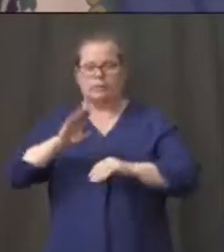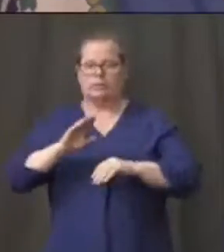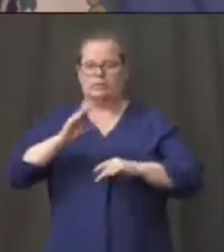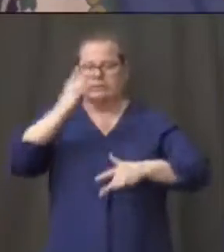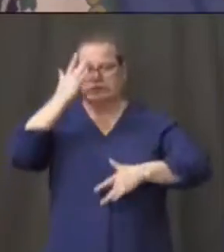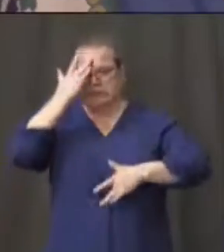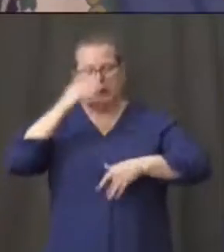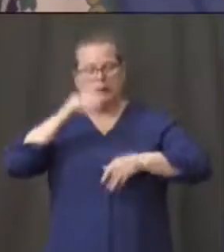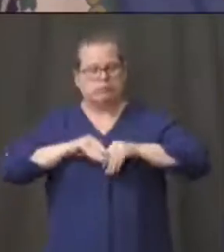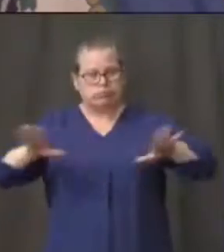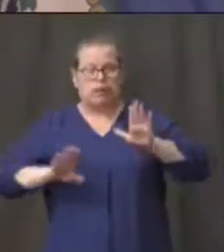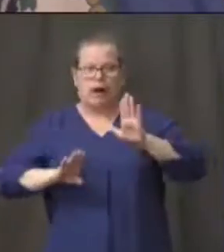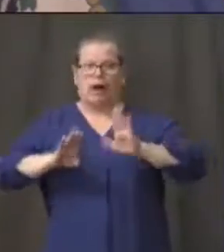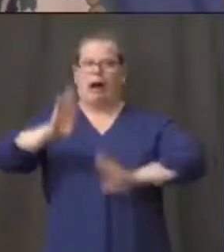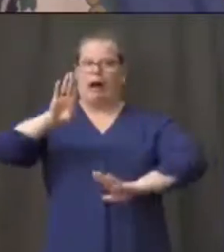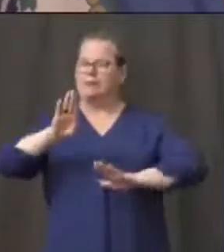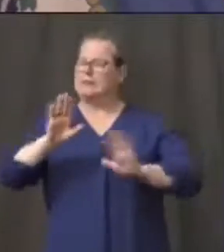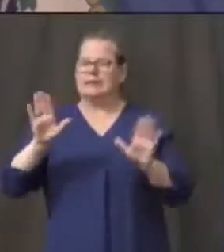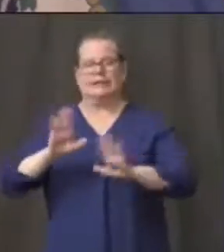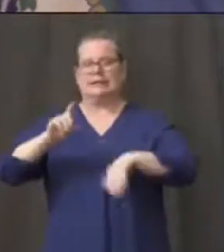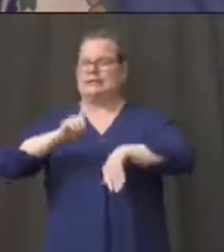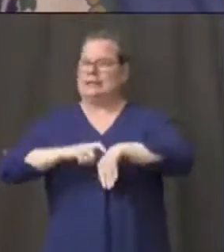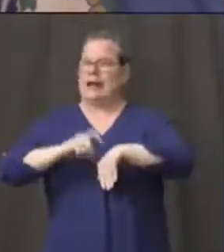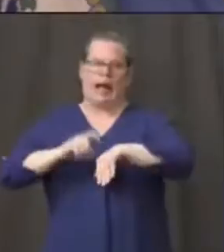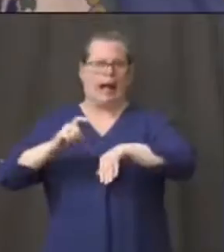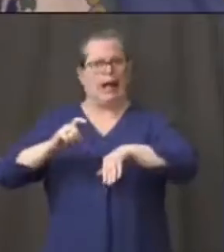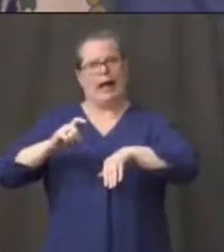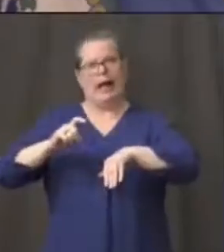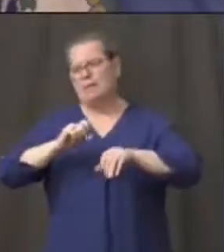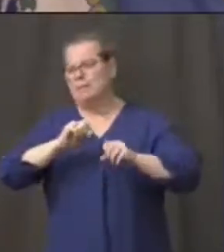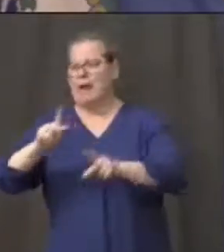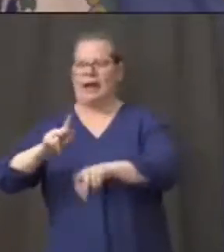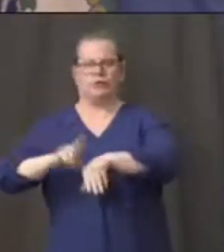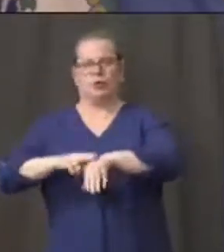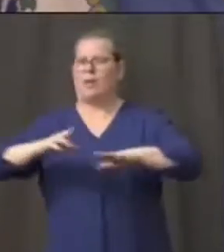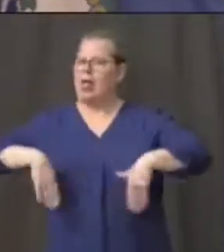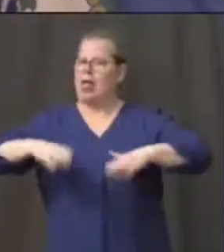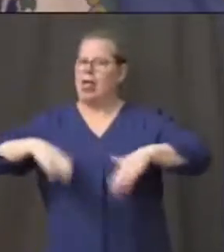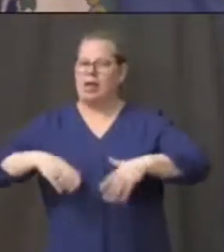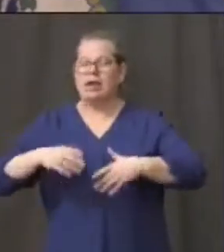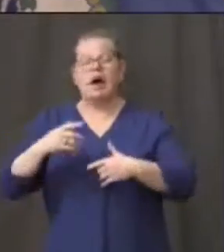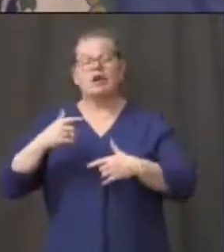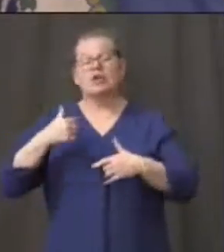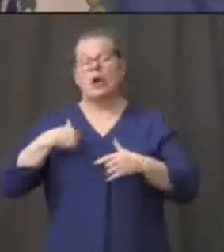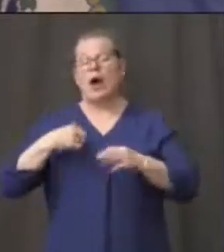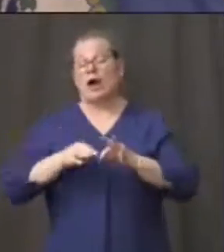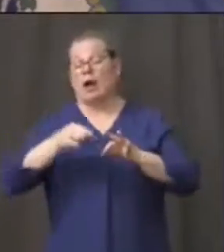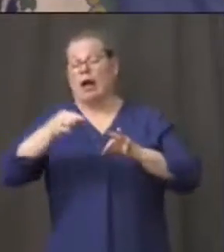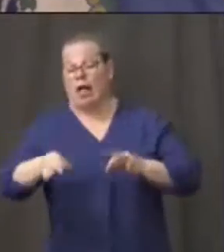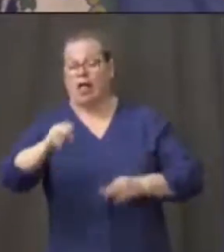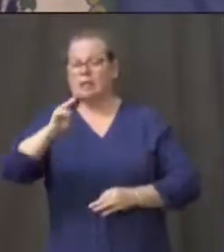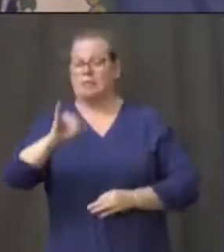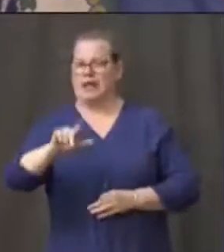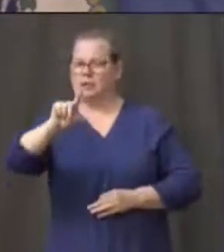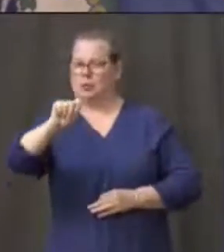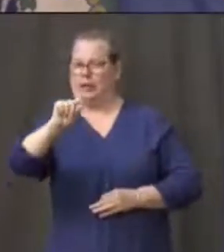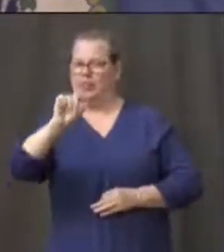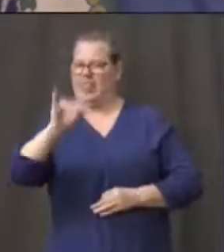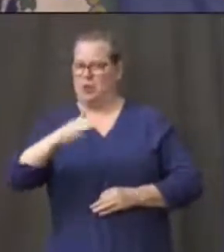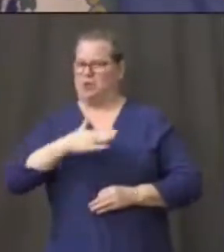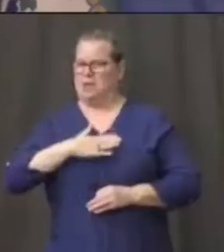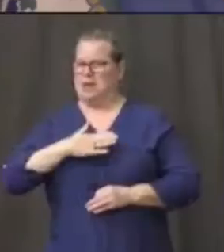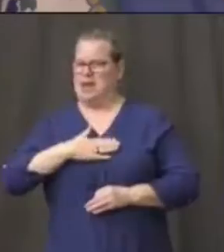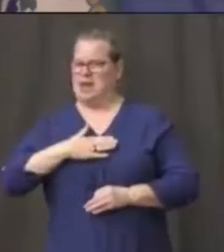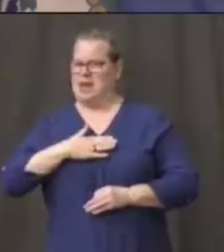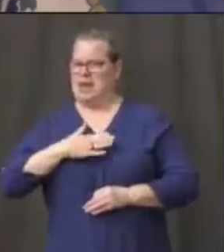I put out a date of May 20th as our next decision note. That's a little more than a month away. I said we're not going to be reopening